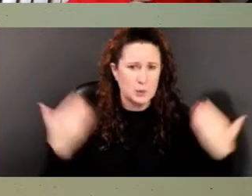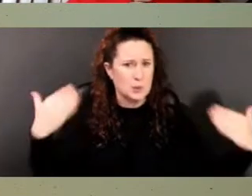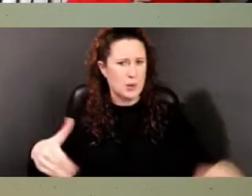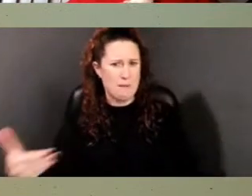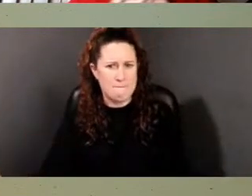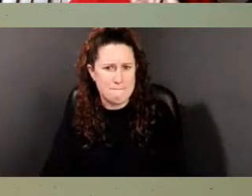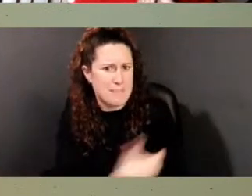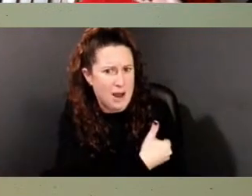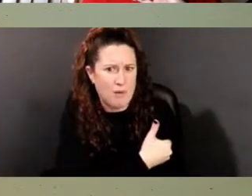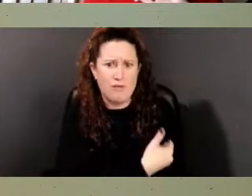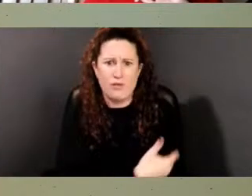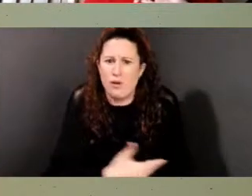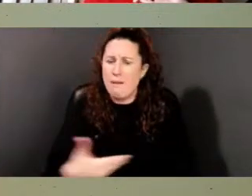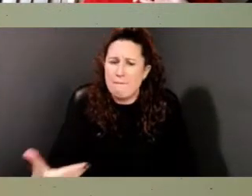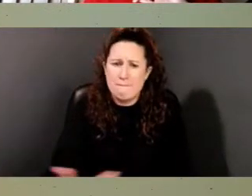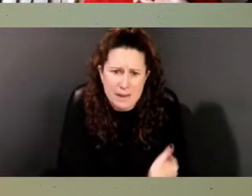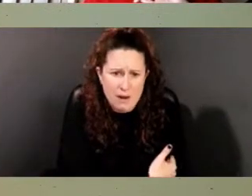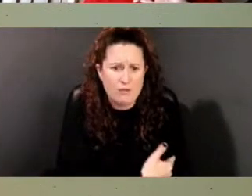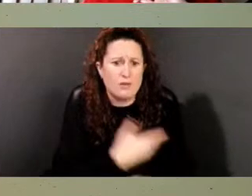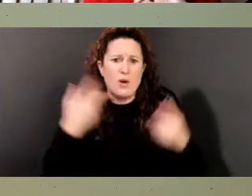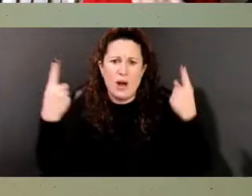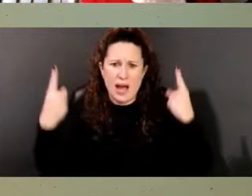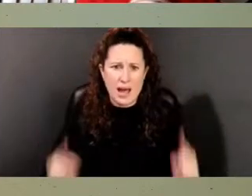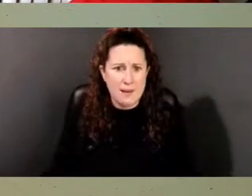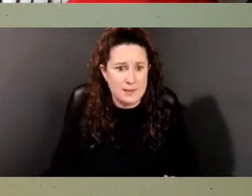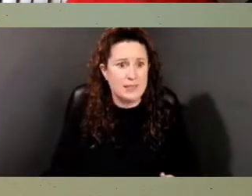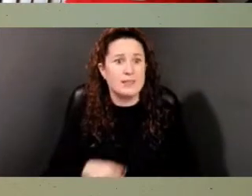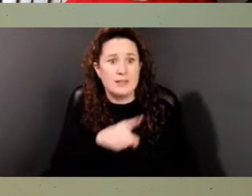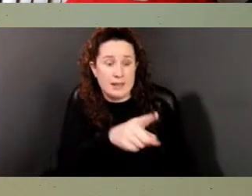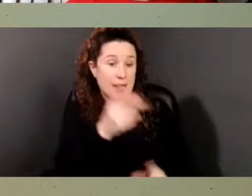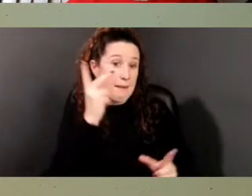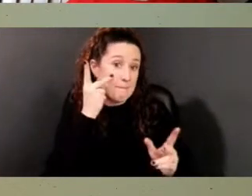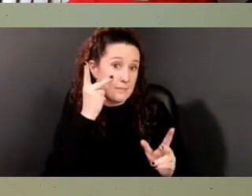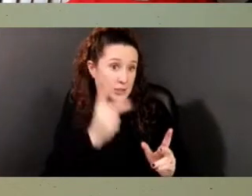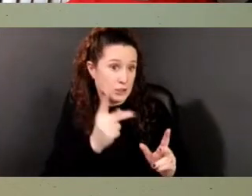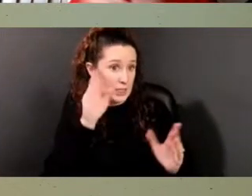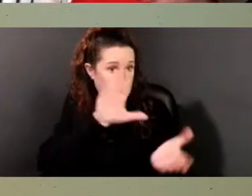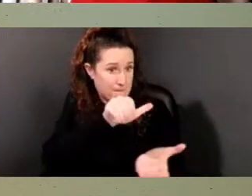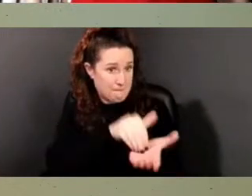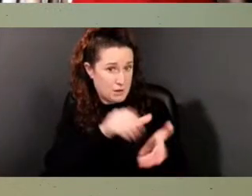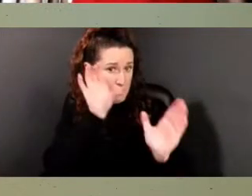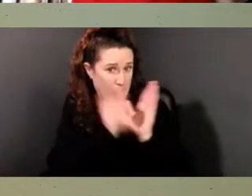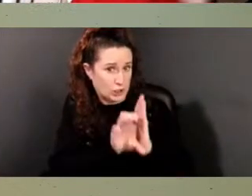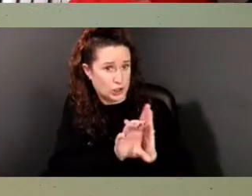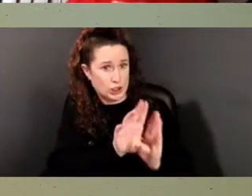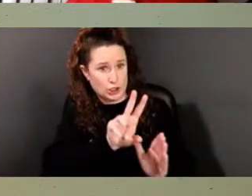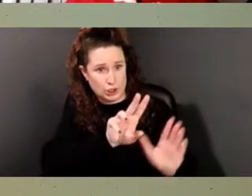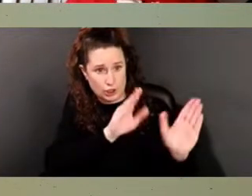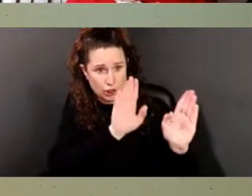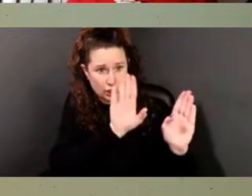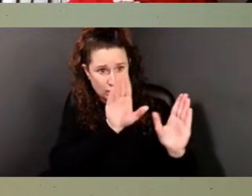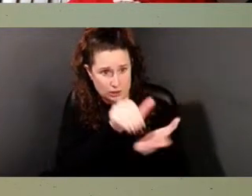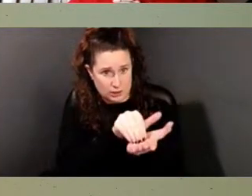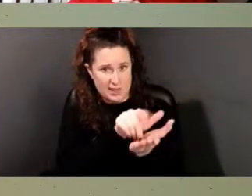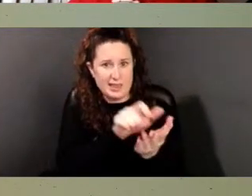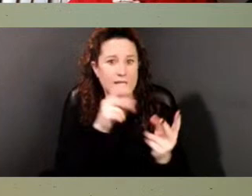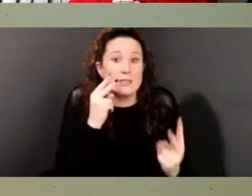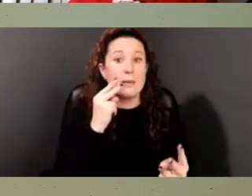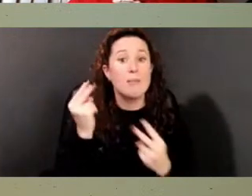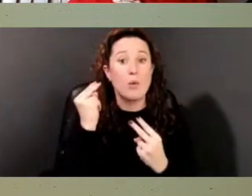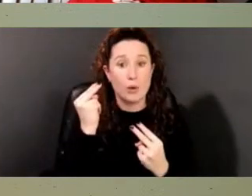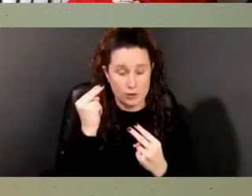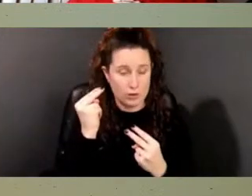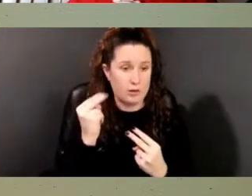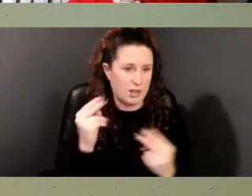that's happening here. Um, and what you see in the middle is a memorial, um, that that's there. I encourage everyone to go in and